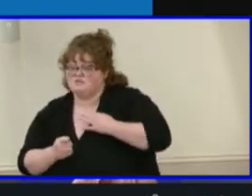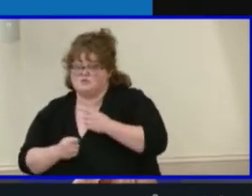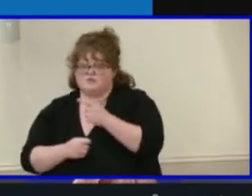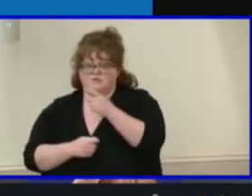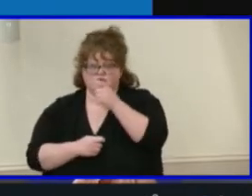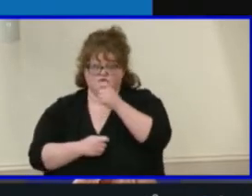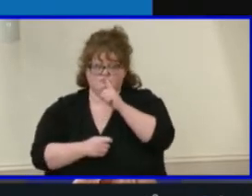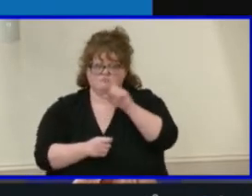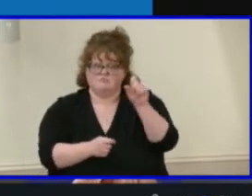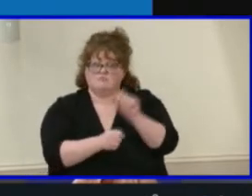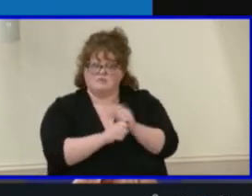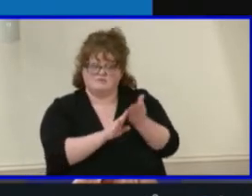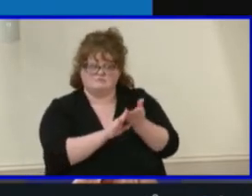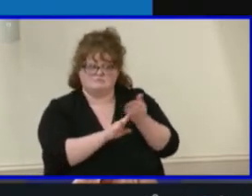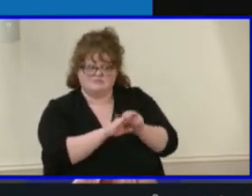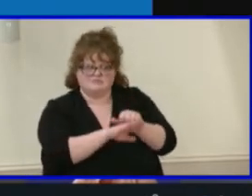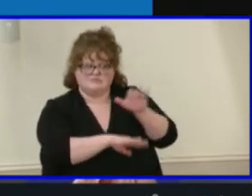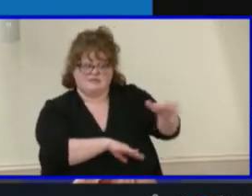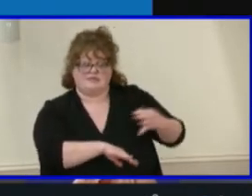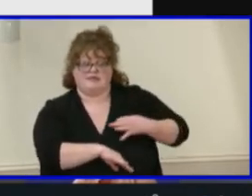is ultimately selected.